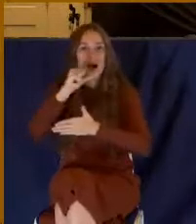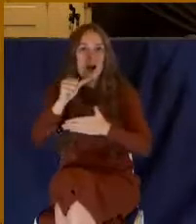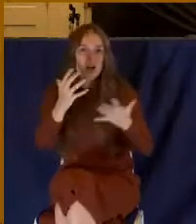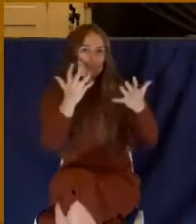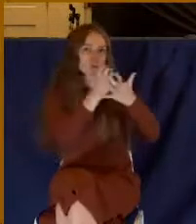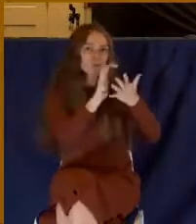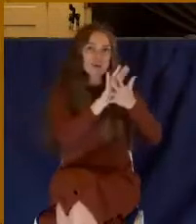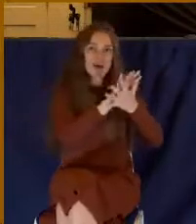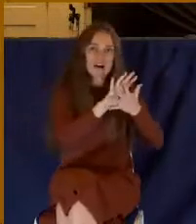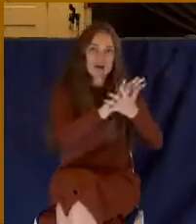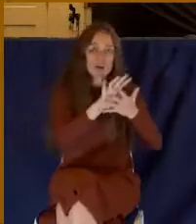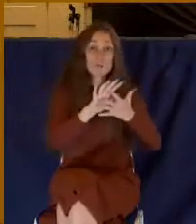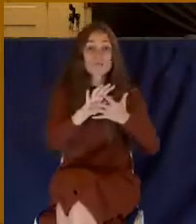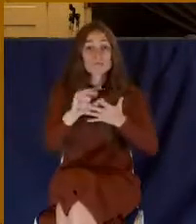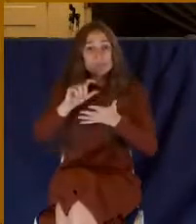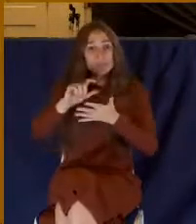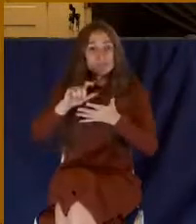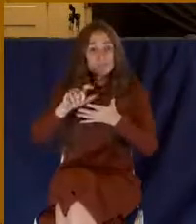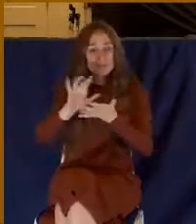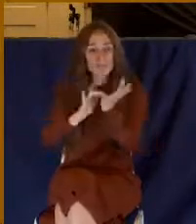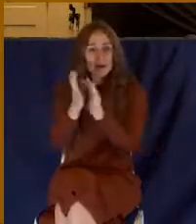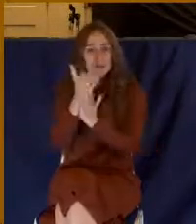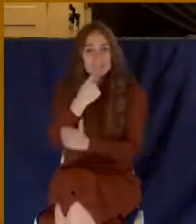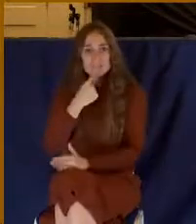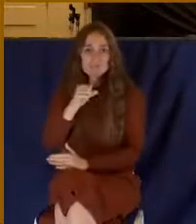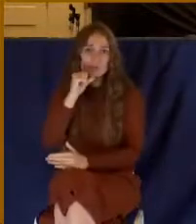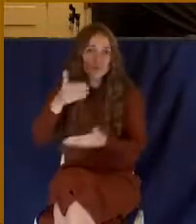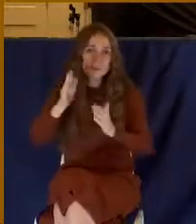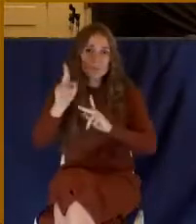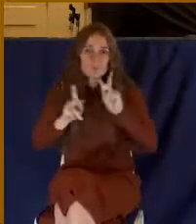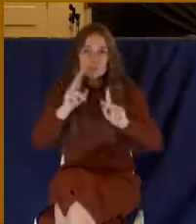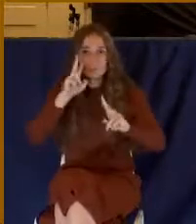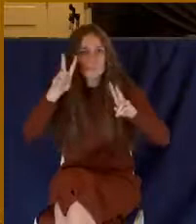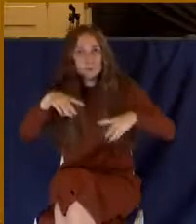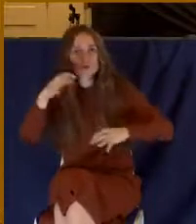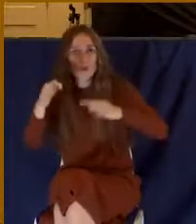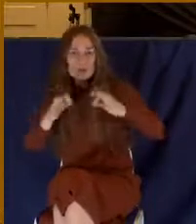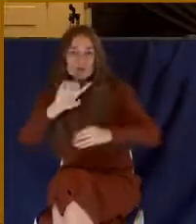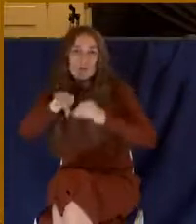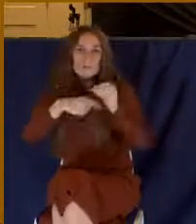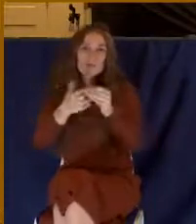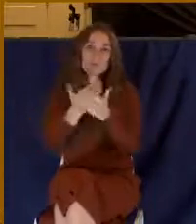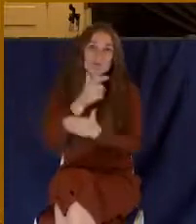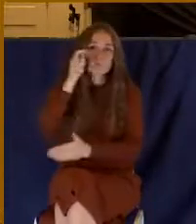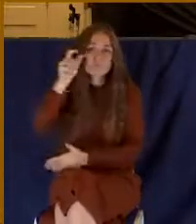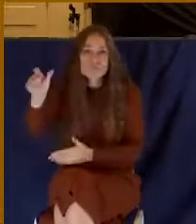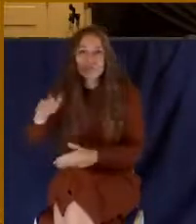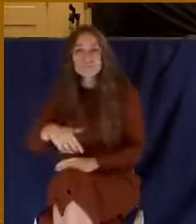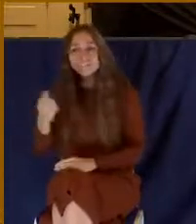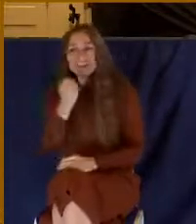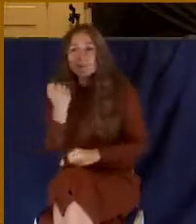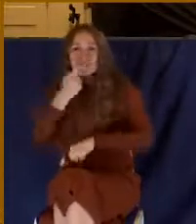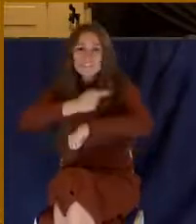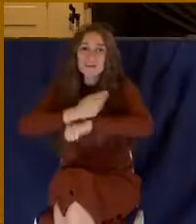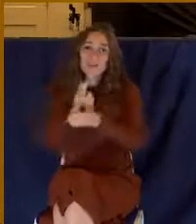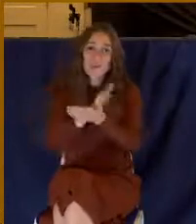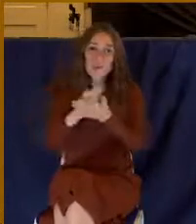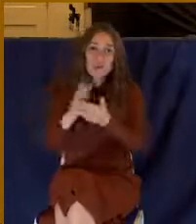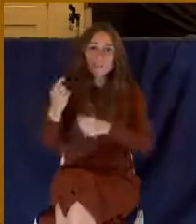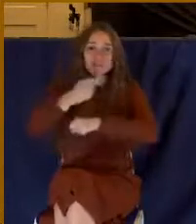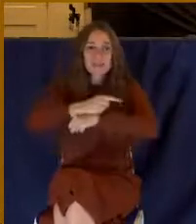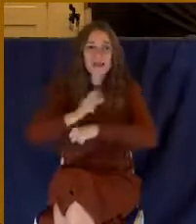meat or in drink or in respect to a holy day or the new moon or the Sabbath days, which are a shadow of things.